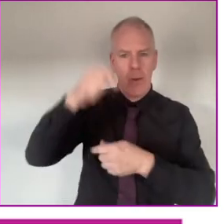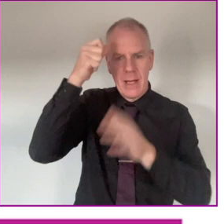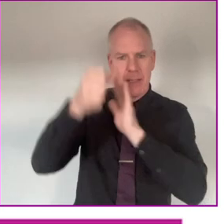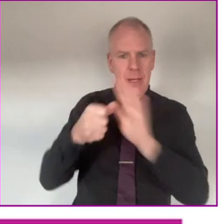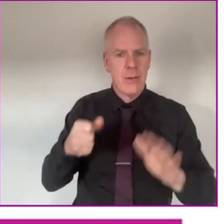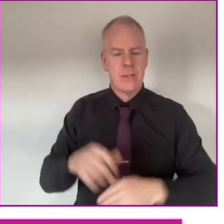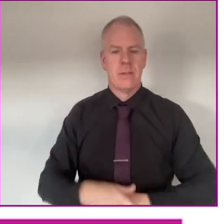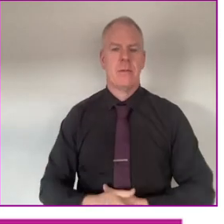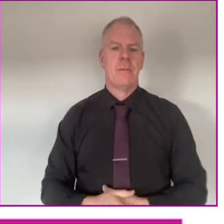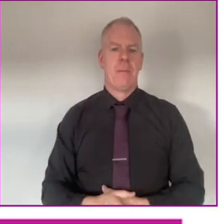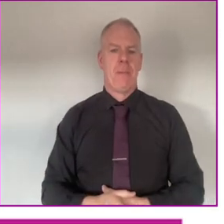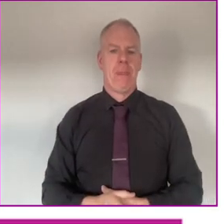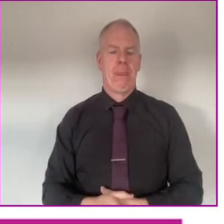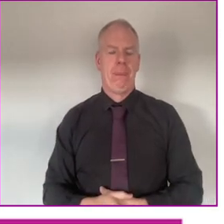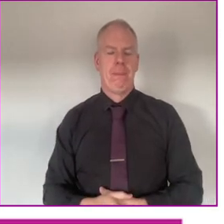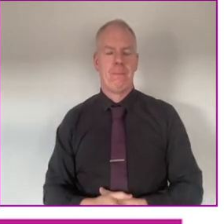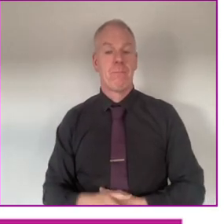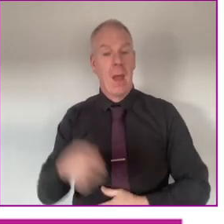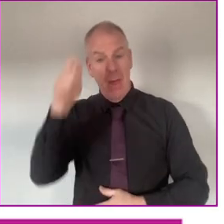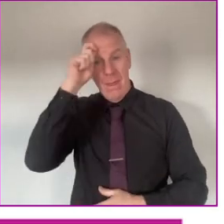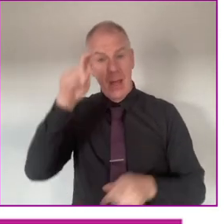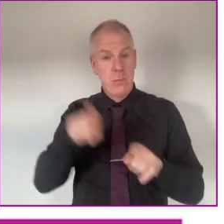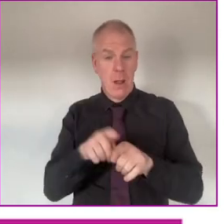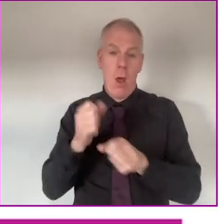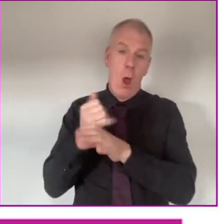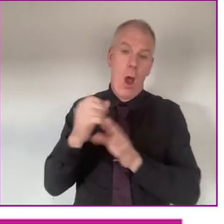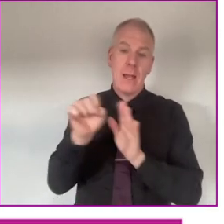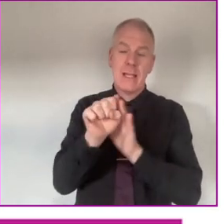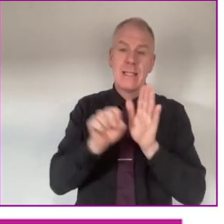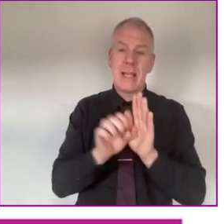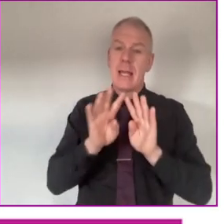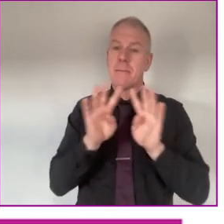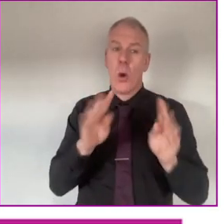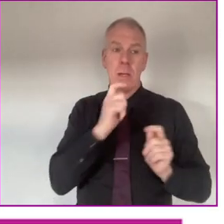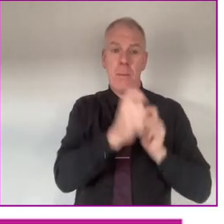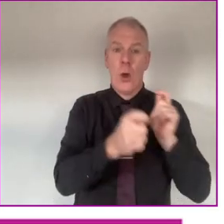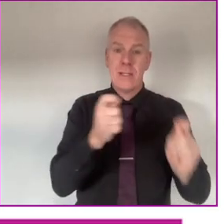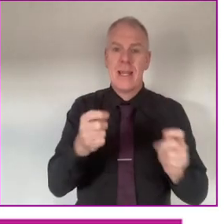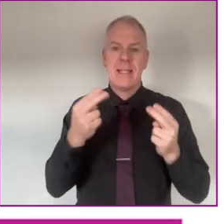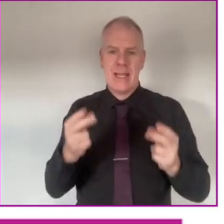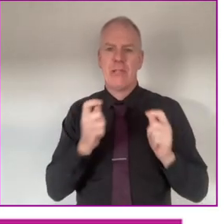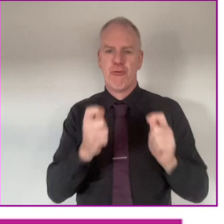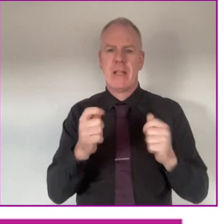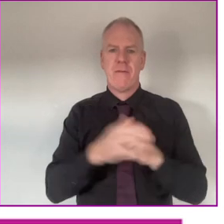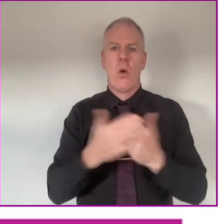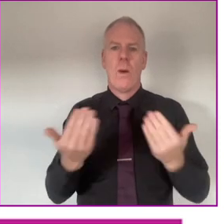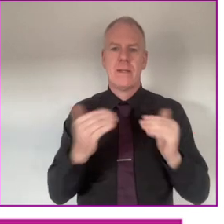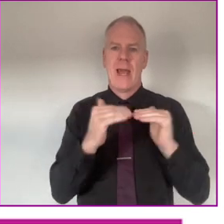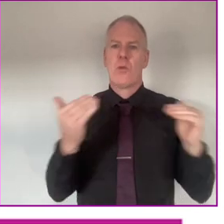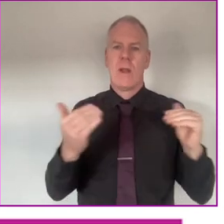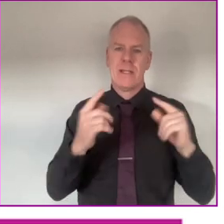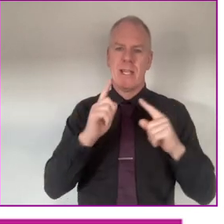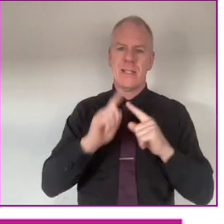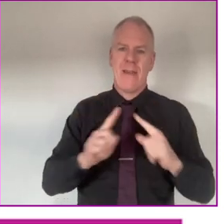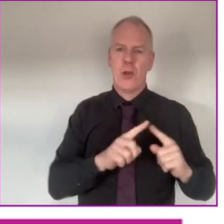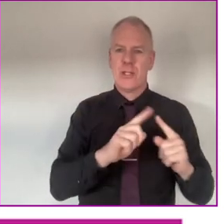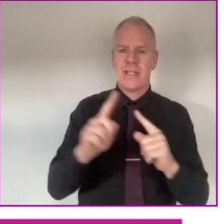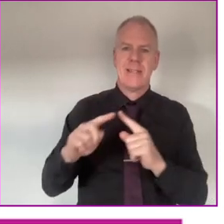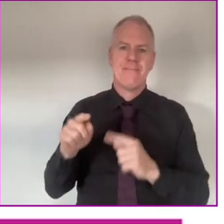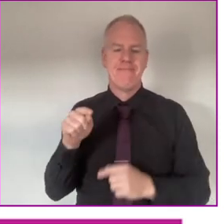experiences. And I also think that all state board appointees need training in equality and diversity,